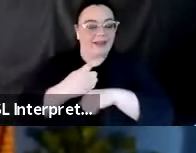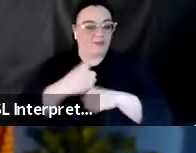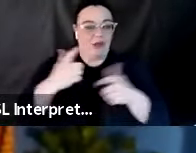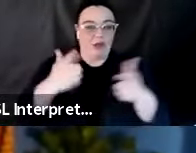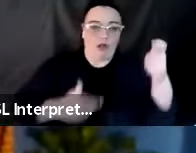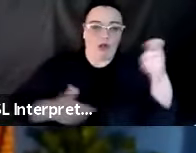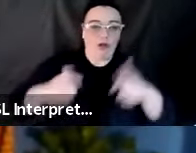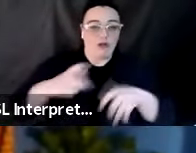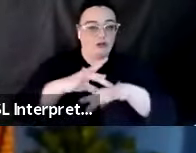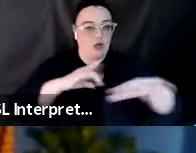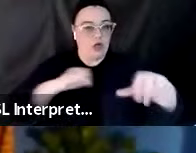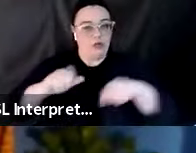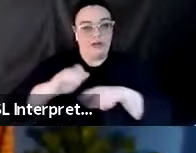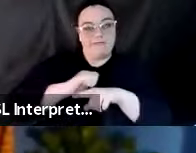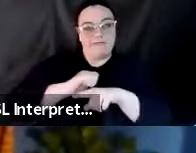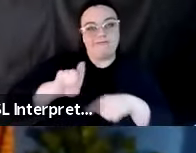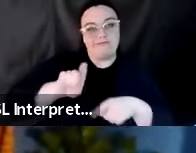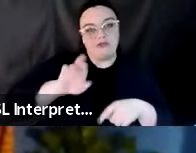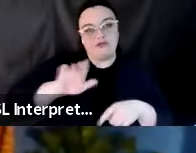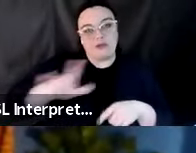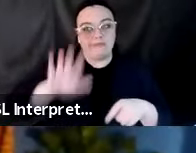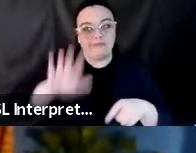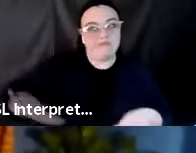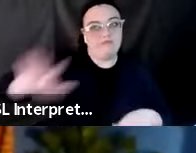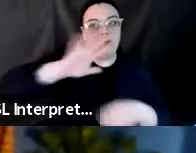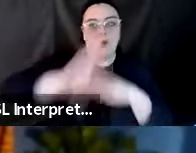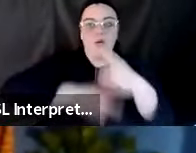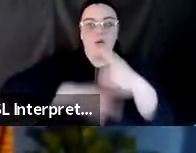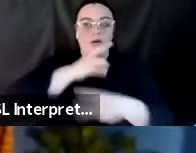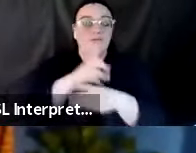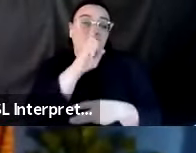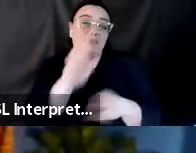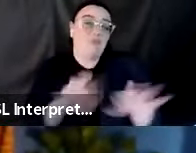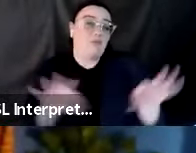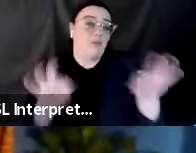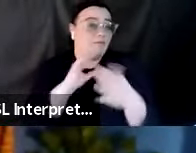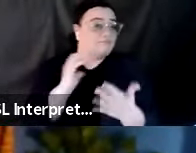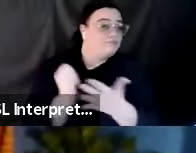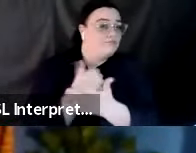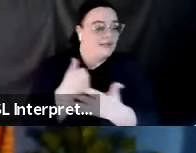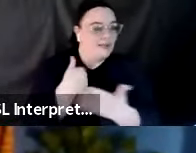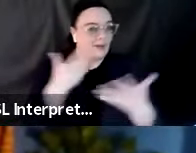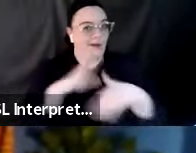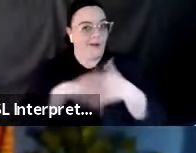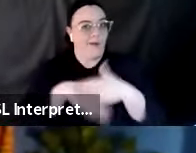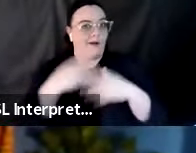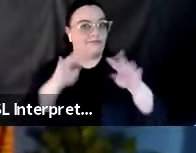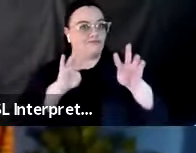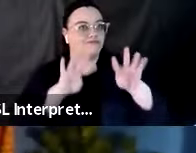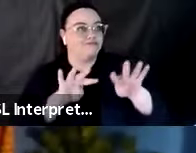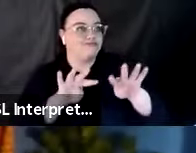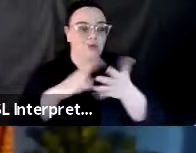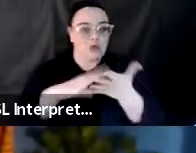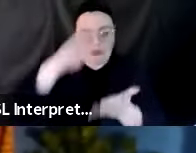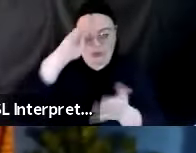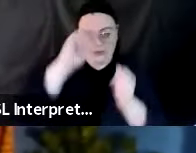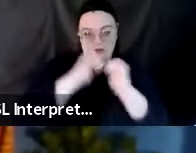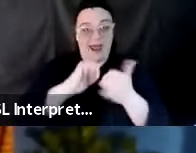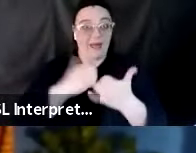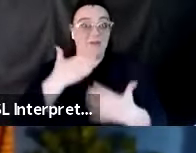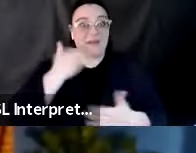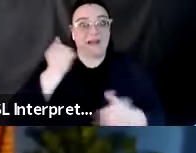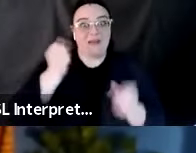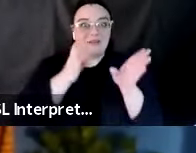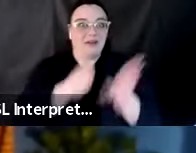It's such an important opportunity for us all to come together and spend just a few minutes thinking about how we'll be better prepared for the next time the ground starts to shake.